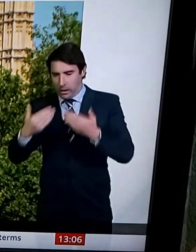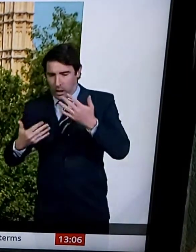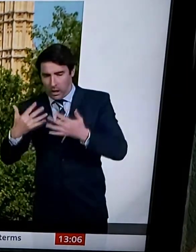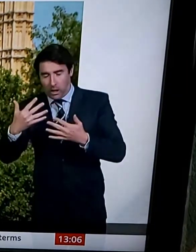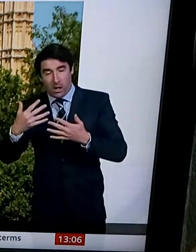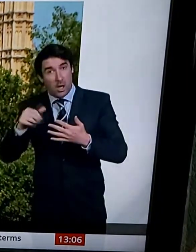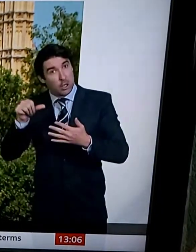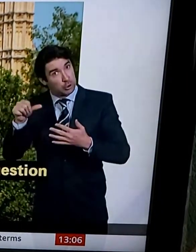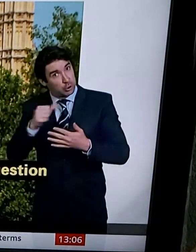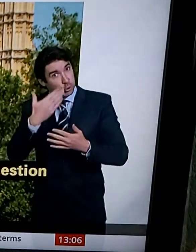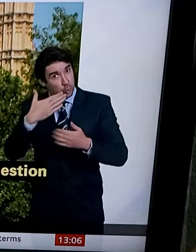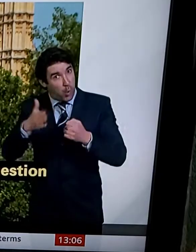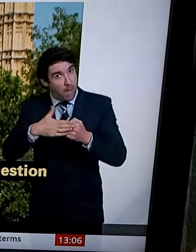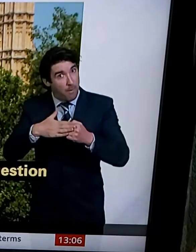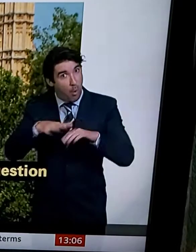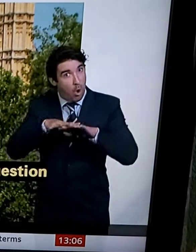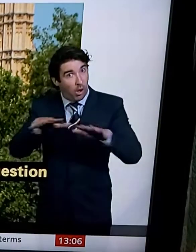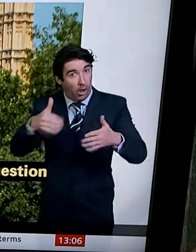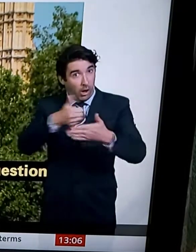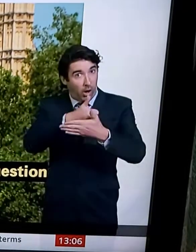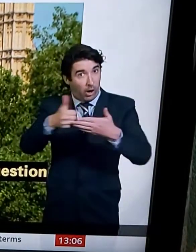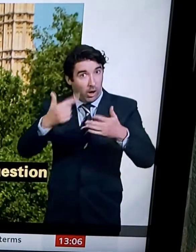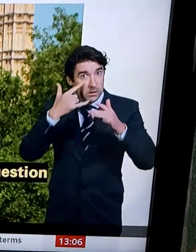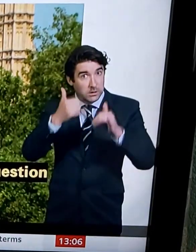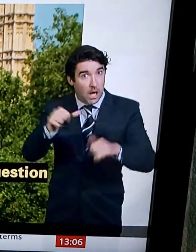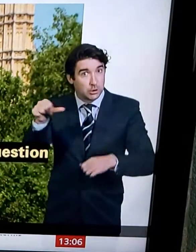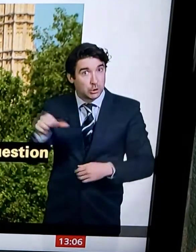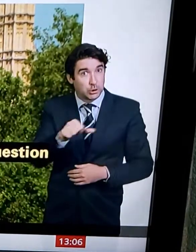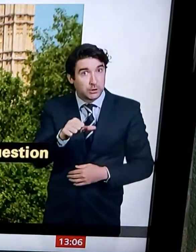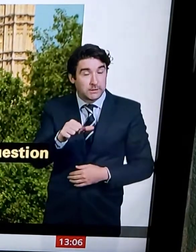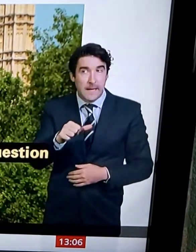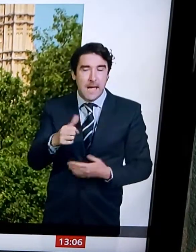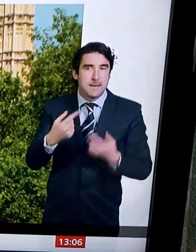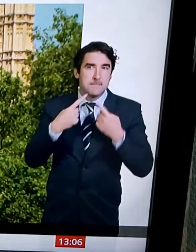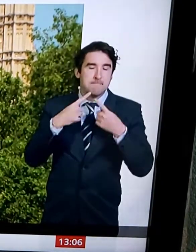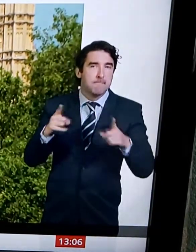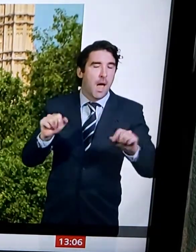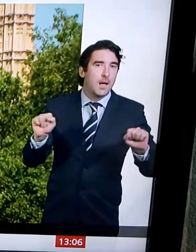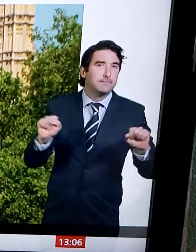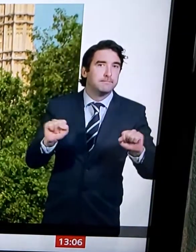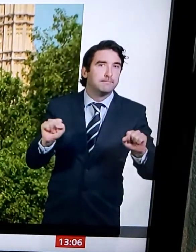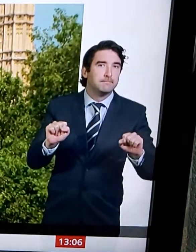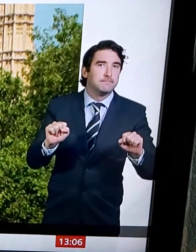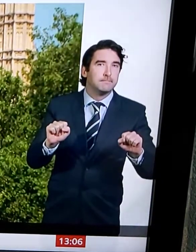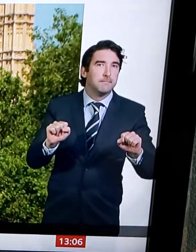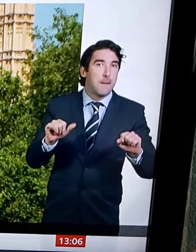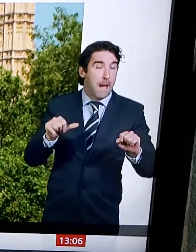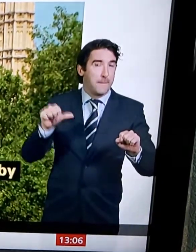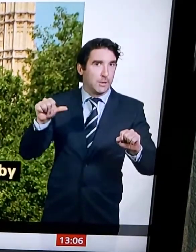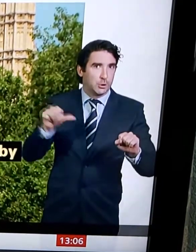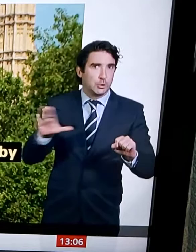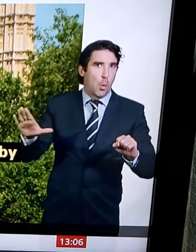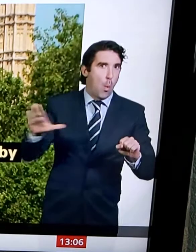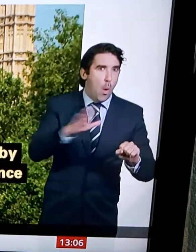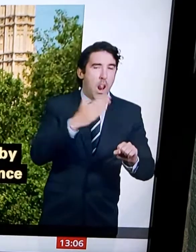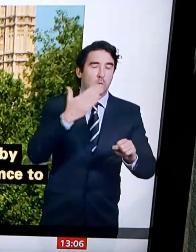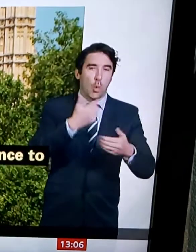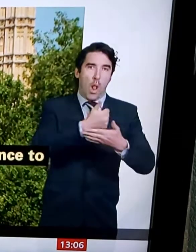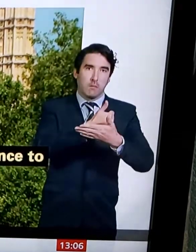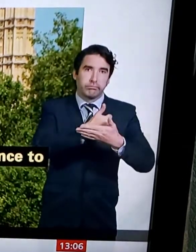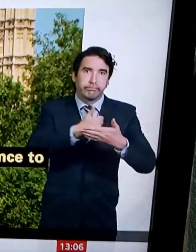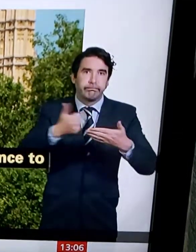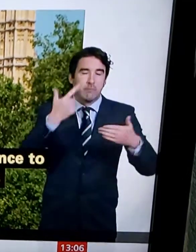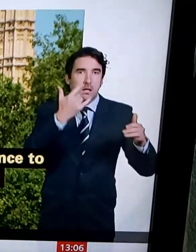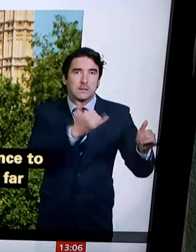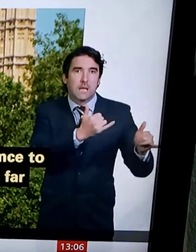to do this, saying that their migrants are threatened to jump over. So, I think a meeting in Paris is going to be heated. I think it's